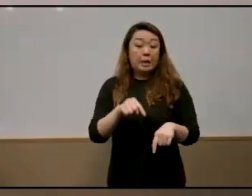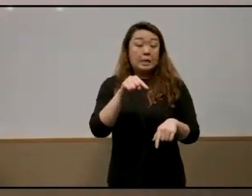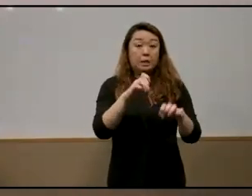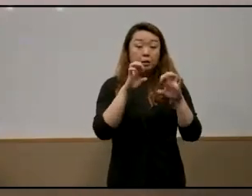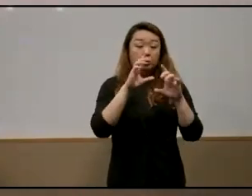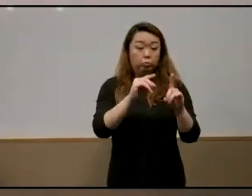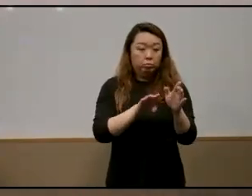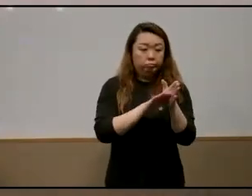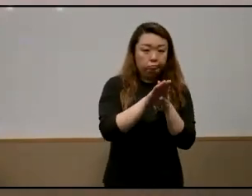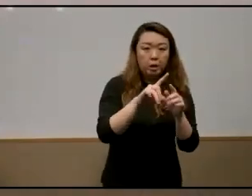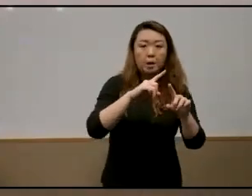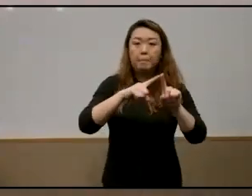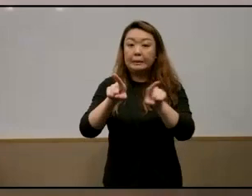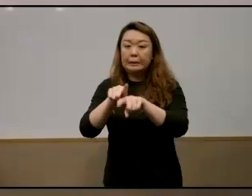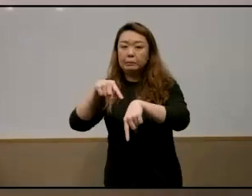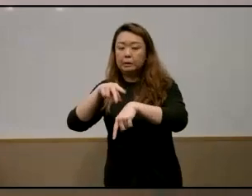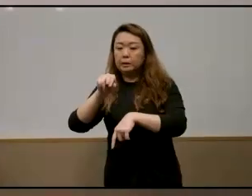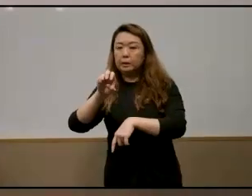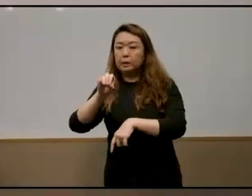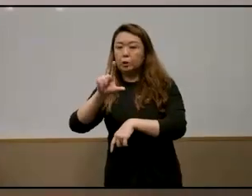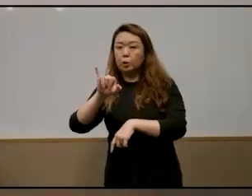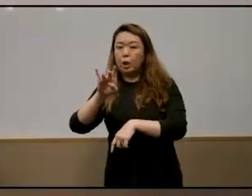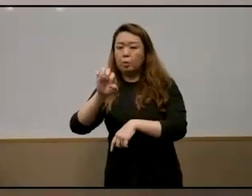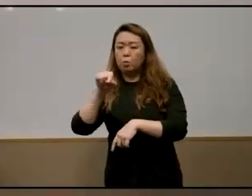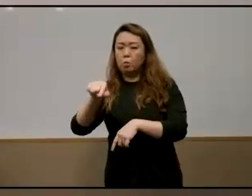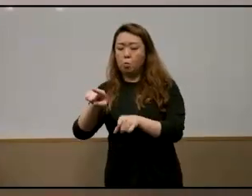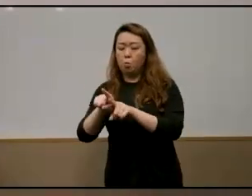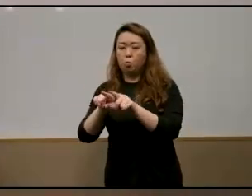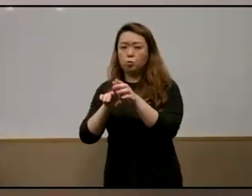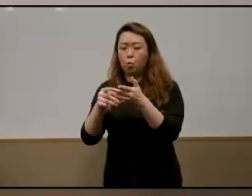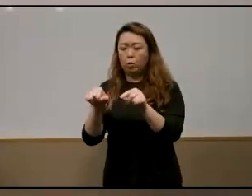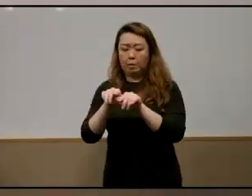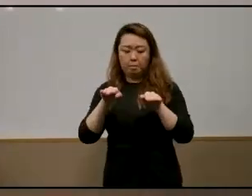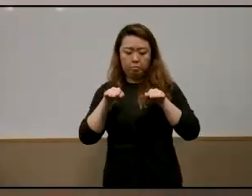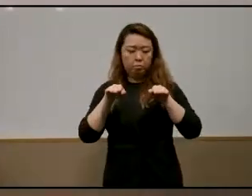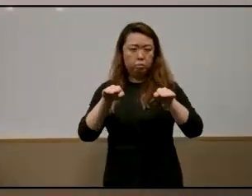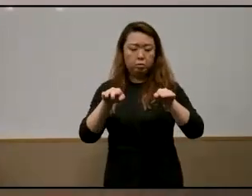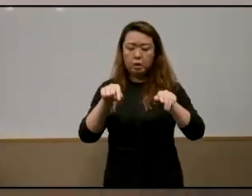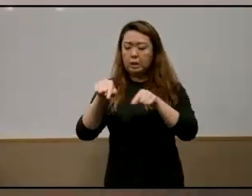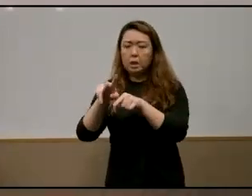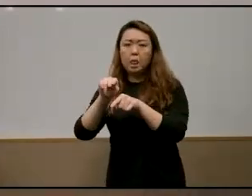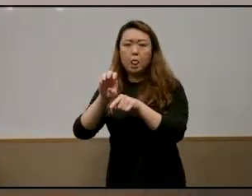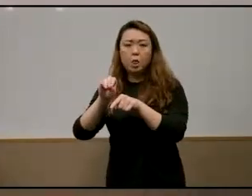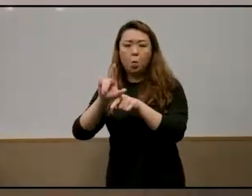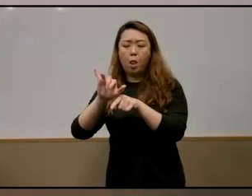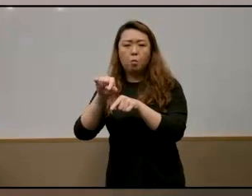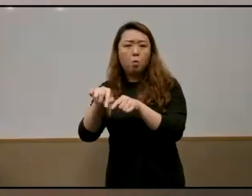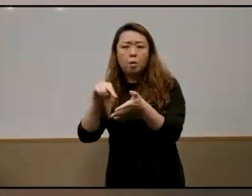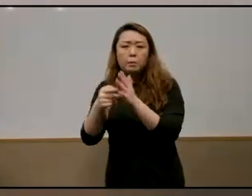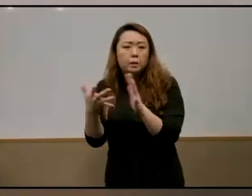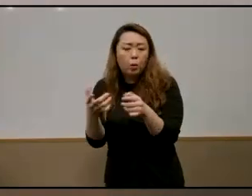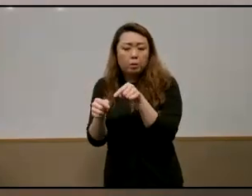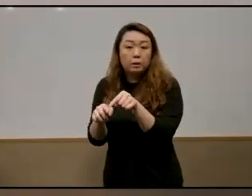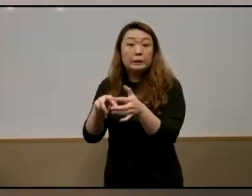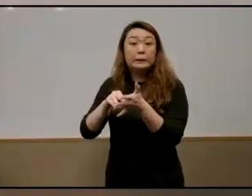neoliberal logics that structure singapore's education system so by neoliberal as suhang also mentioned it refers to a